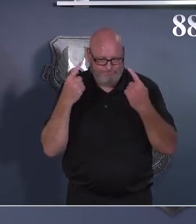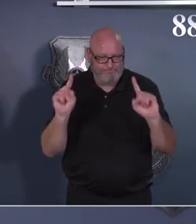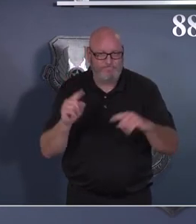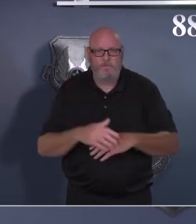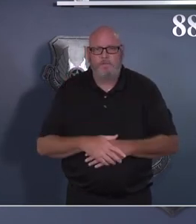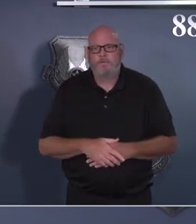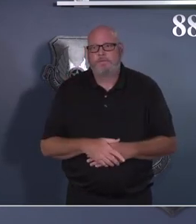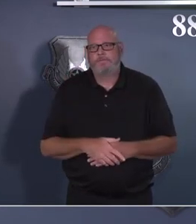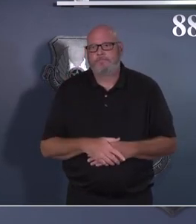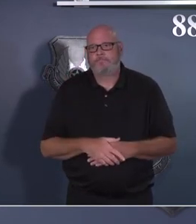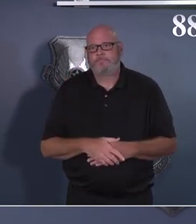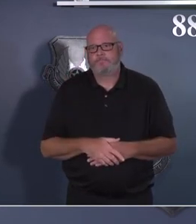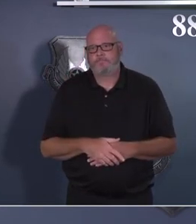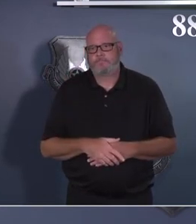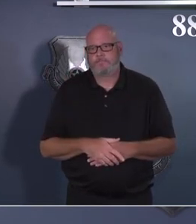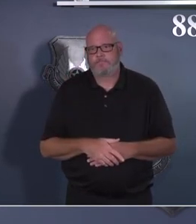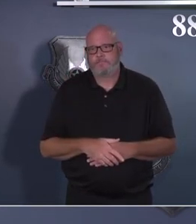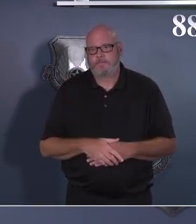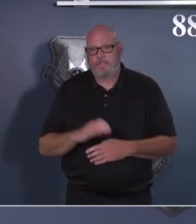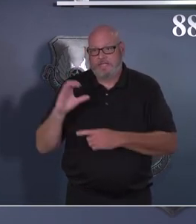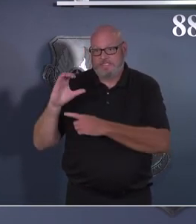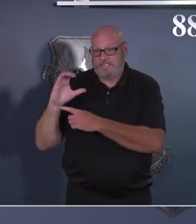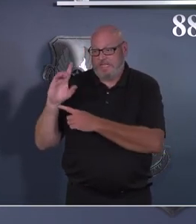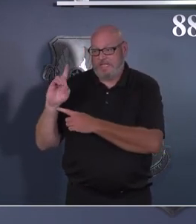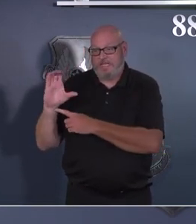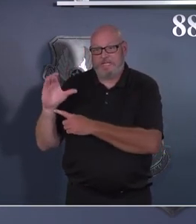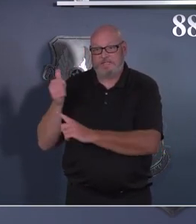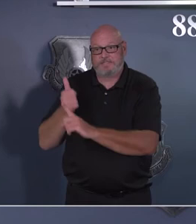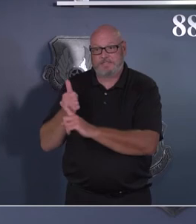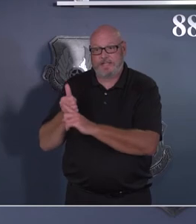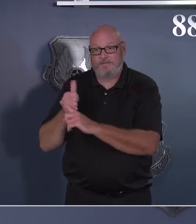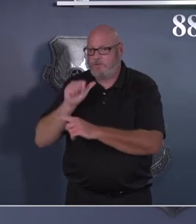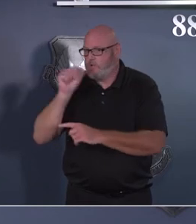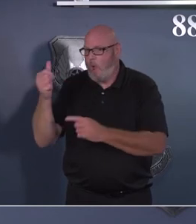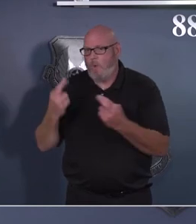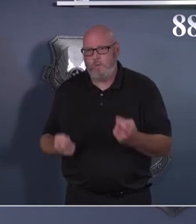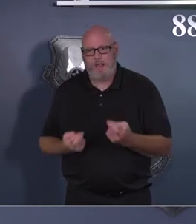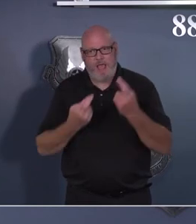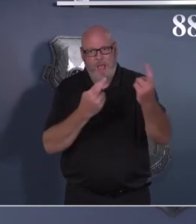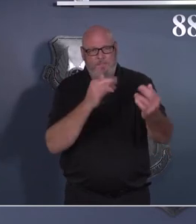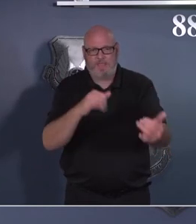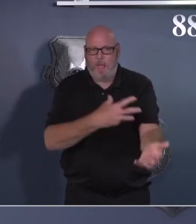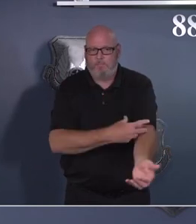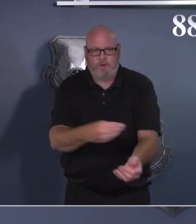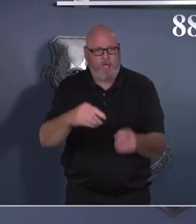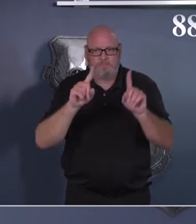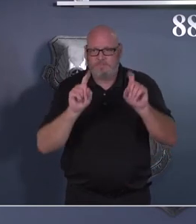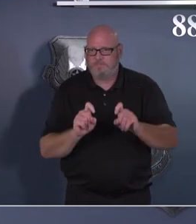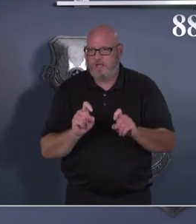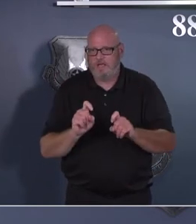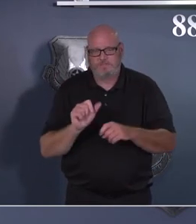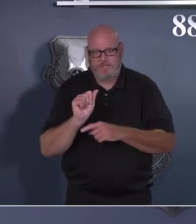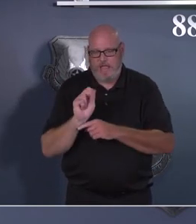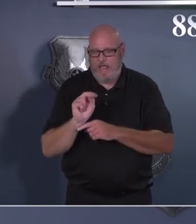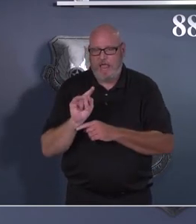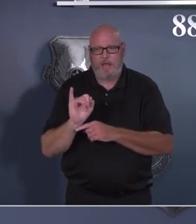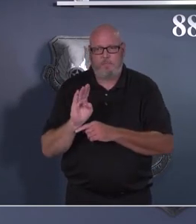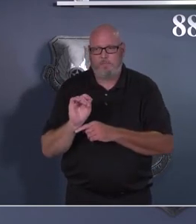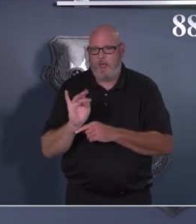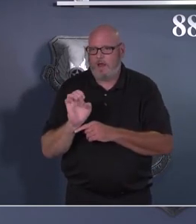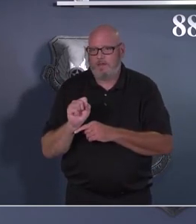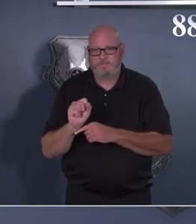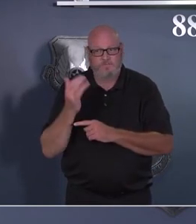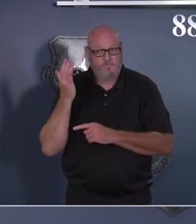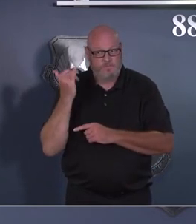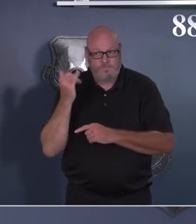Society of America and the CDC do not recommend baseline serology or antibody testing for the purpose of vaccine